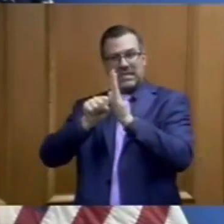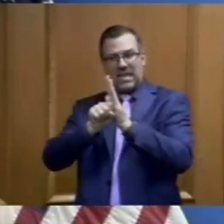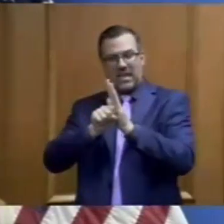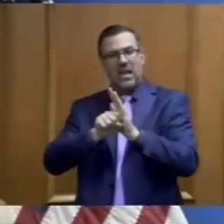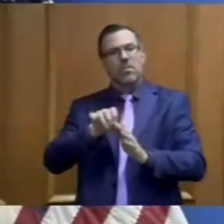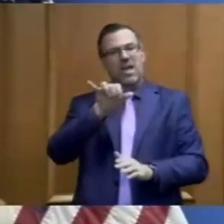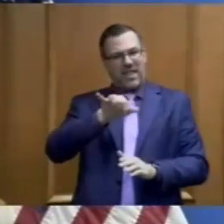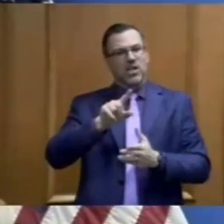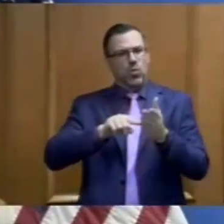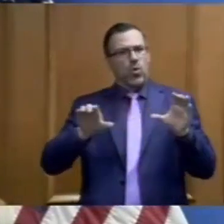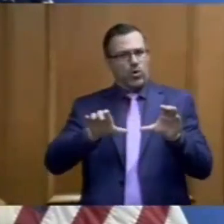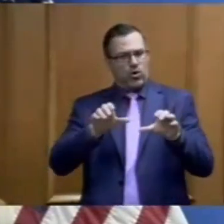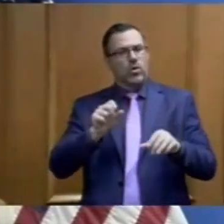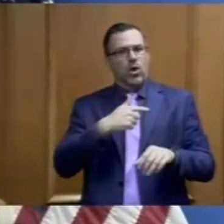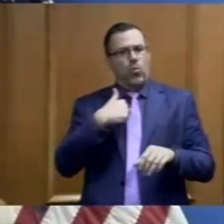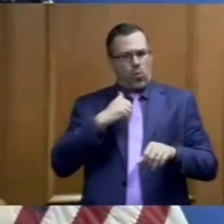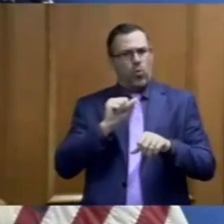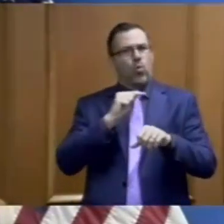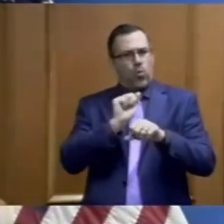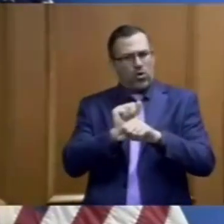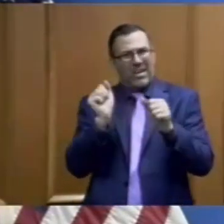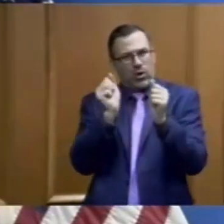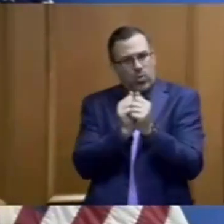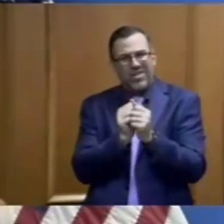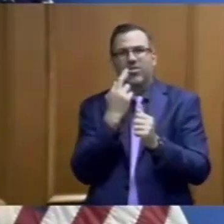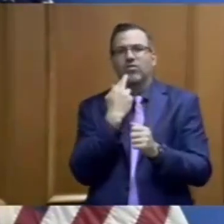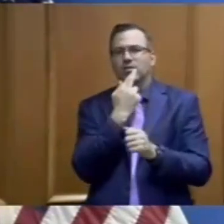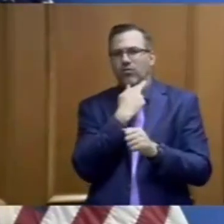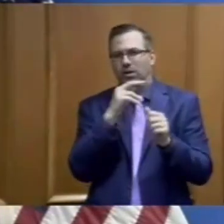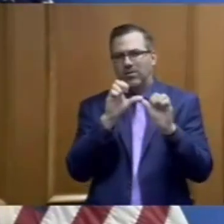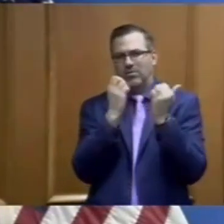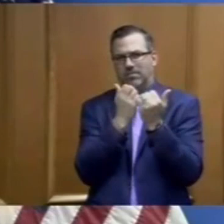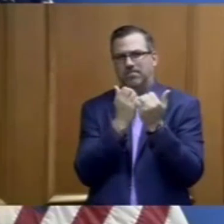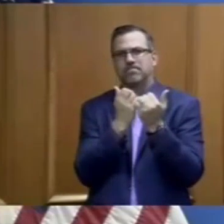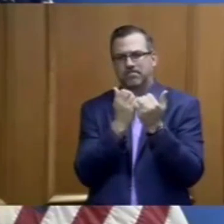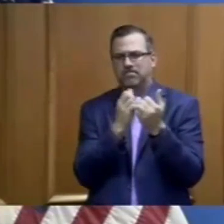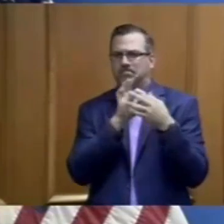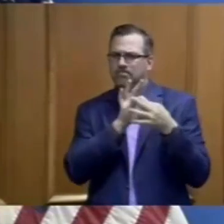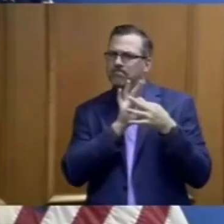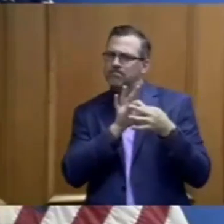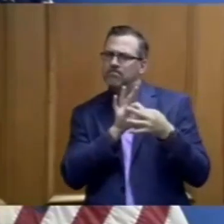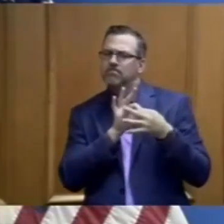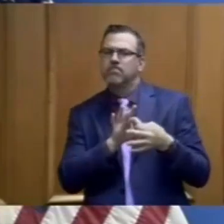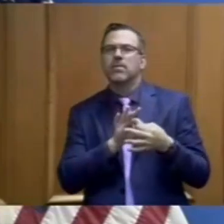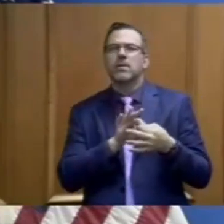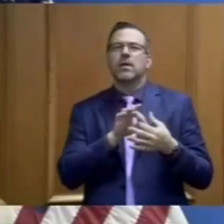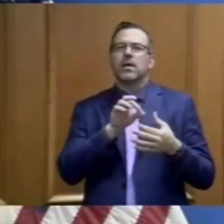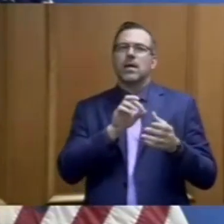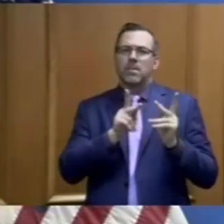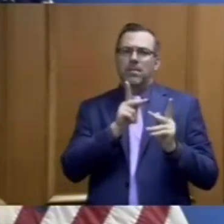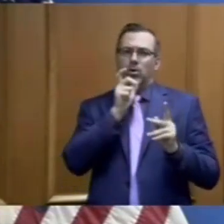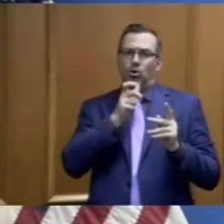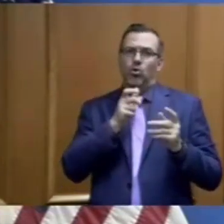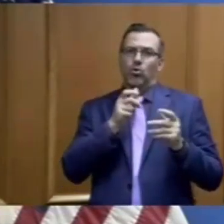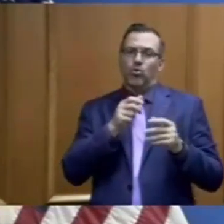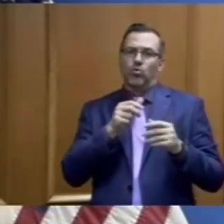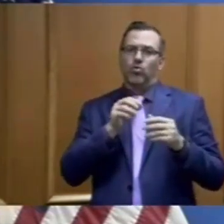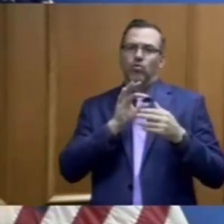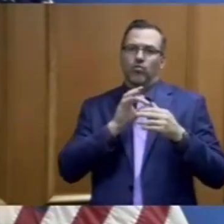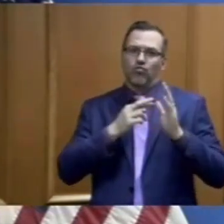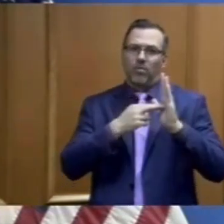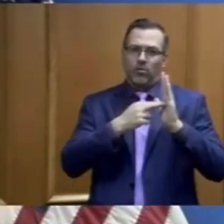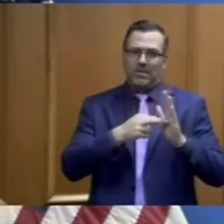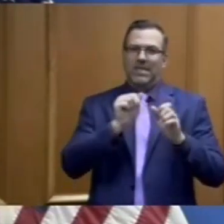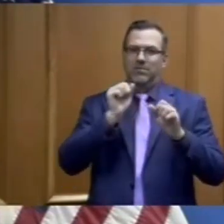what we're doing. We're working with the restaurant association, those who represent the workers, to make sure that we put in place the